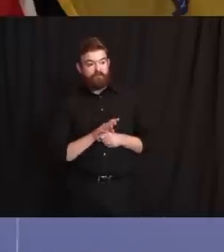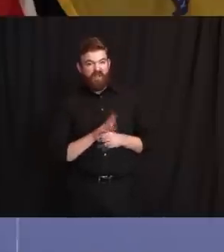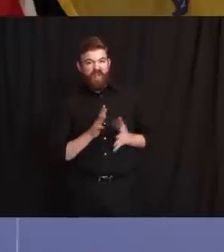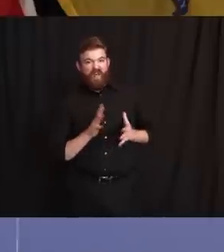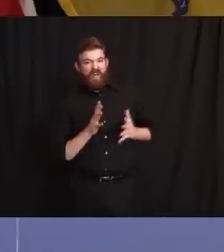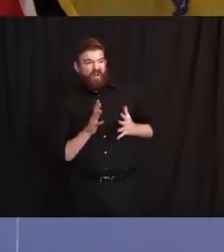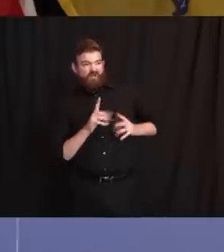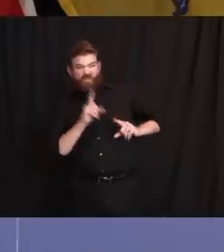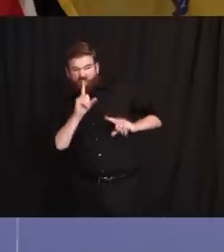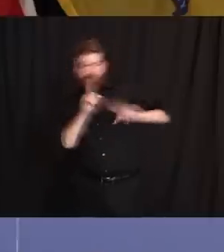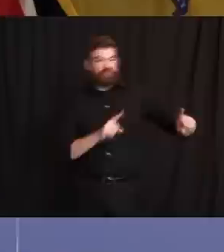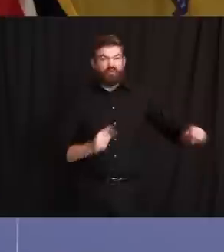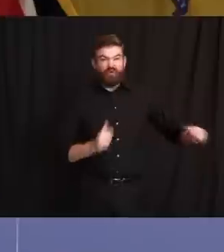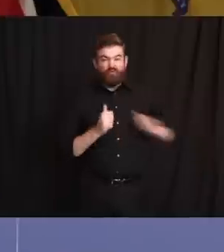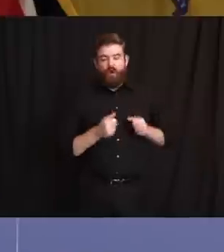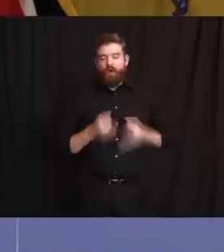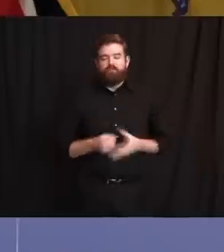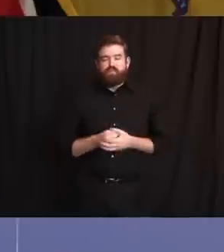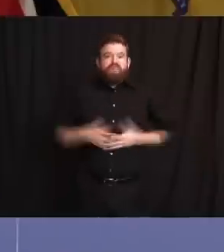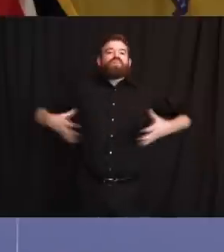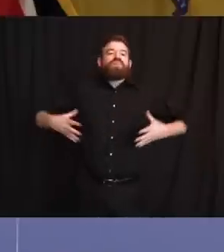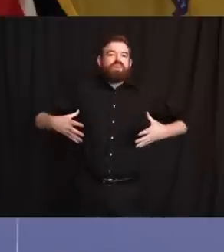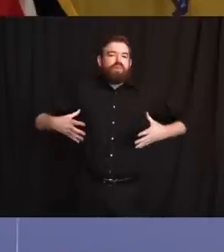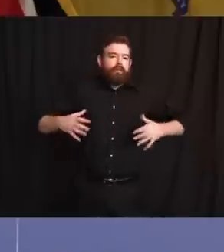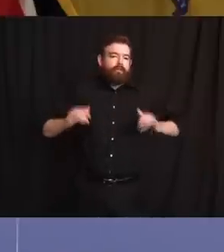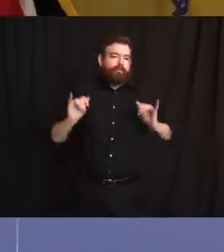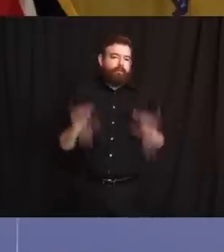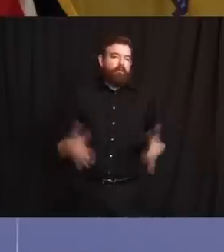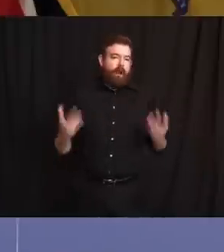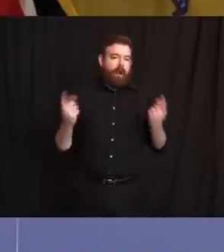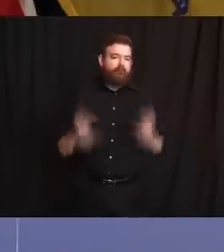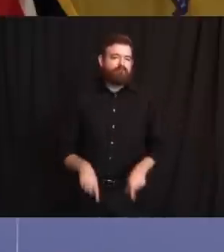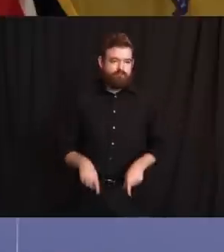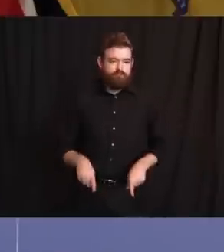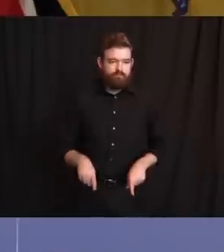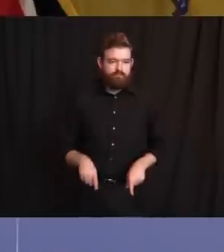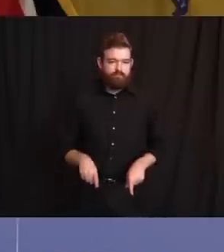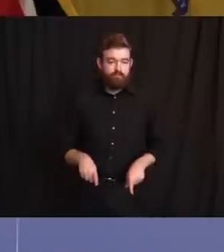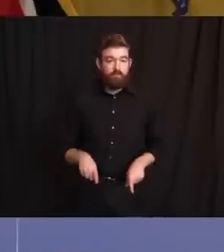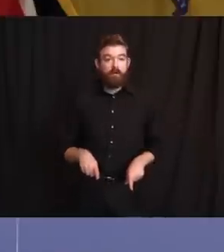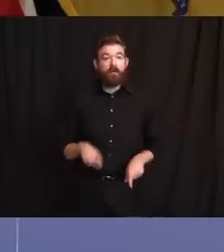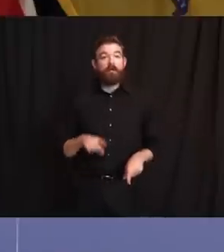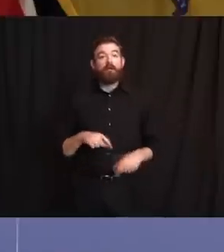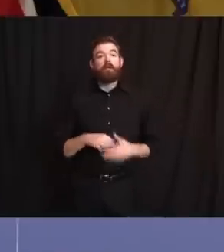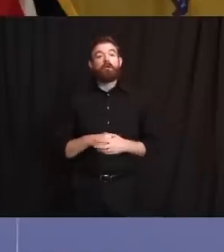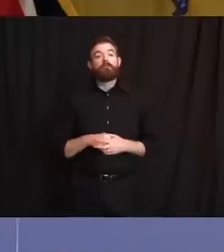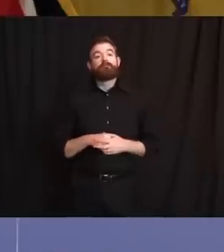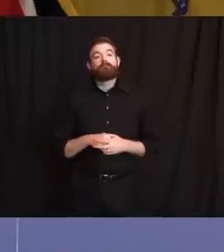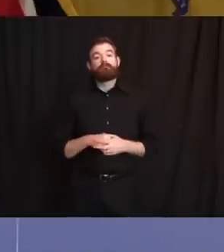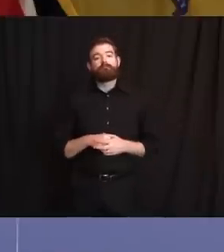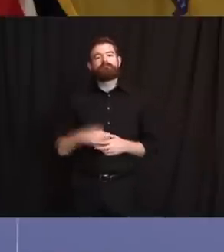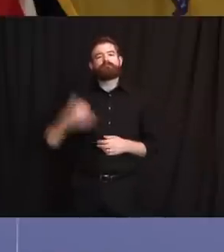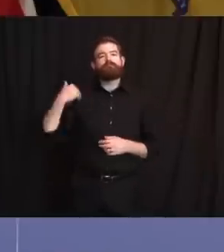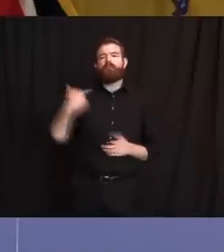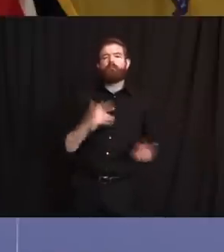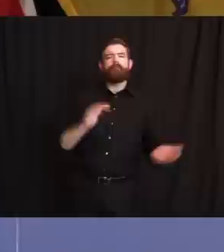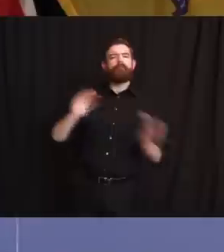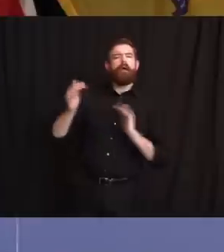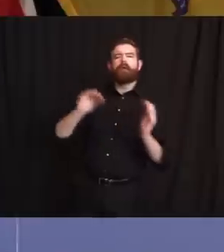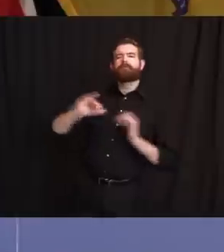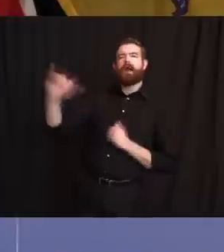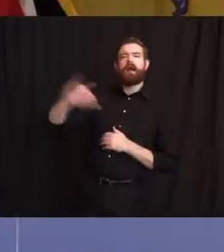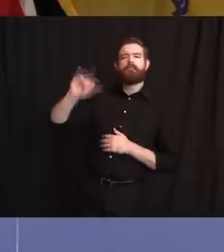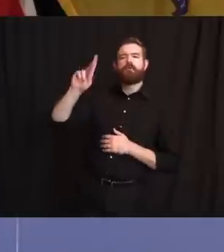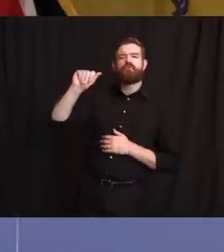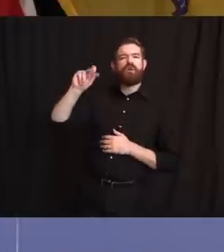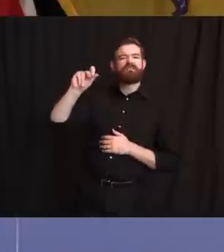and causes a similar inflammatory response in the body. But most of these cases have occurred in